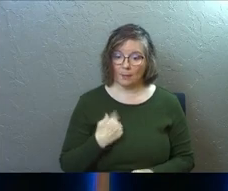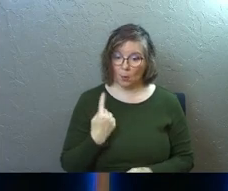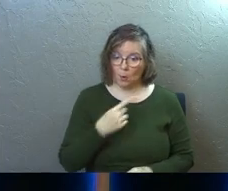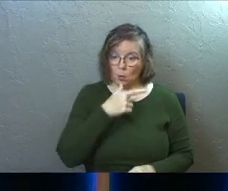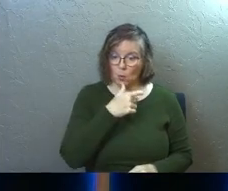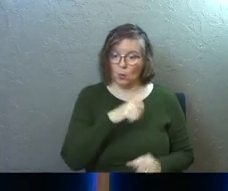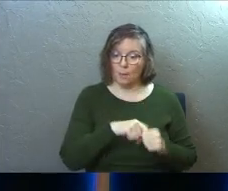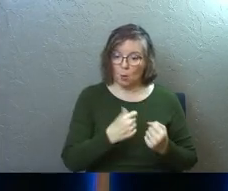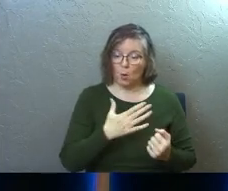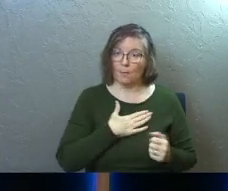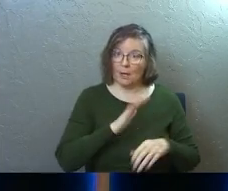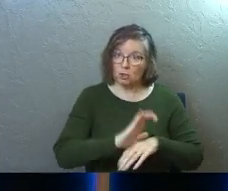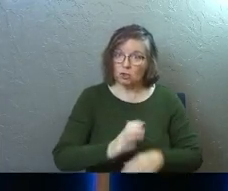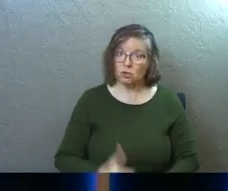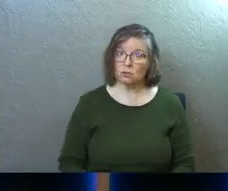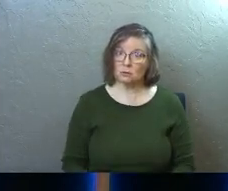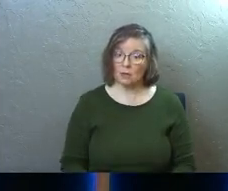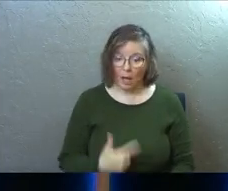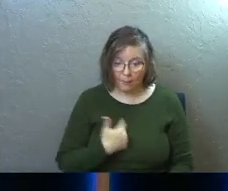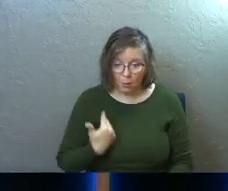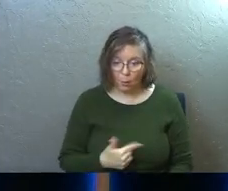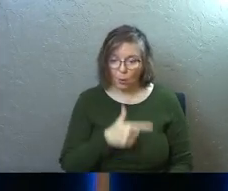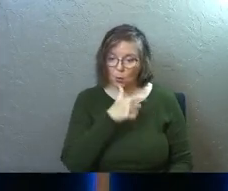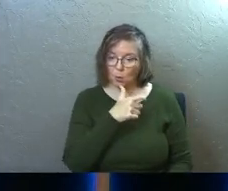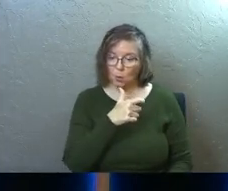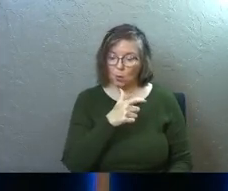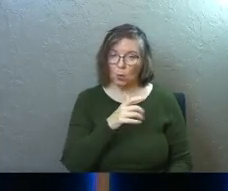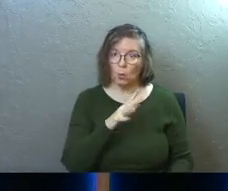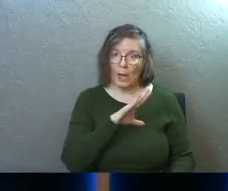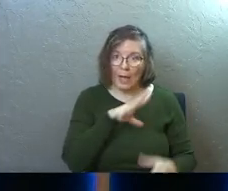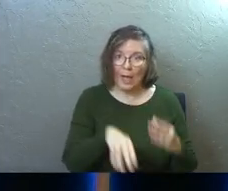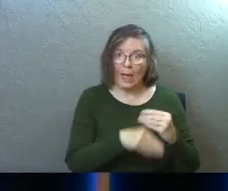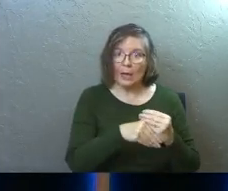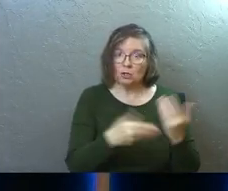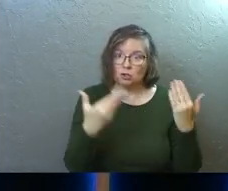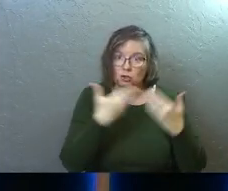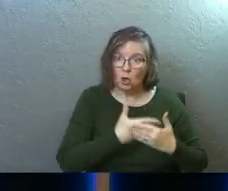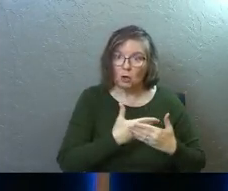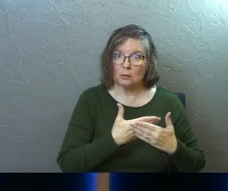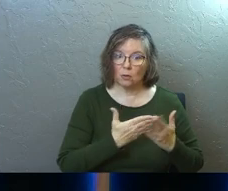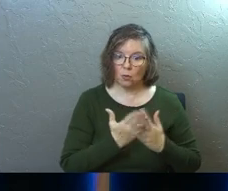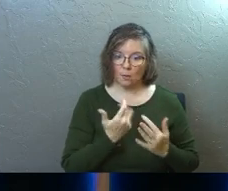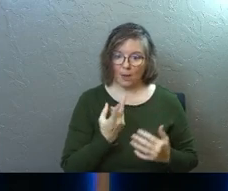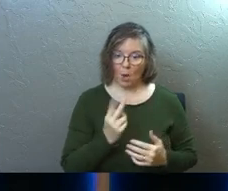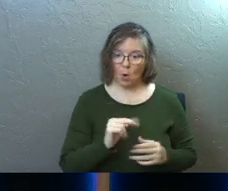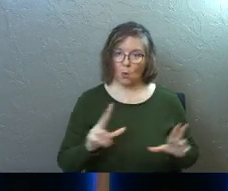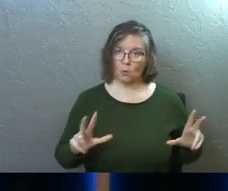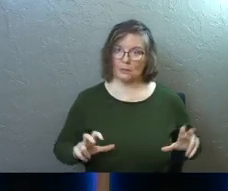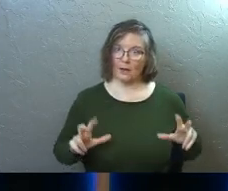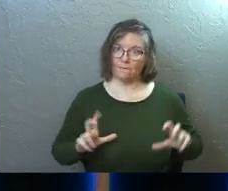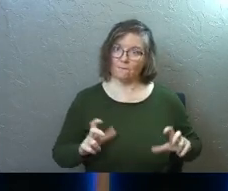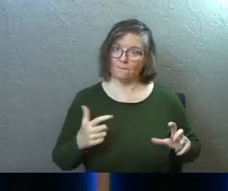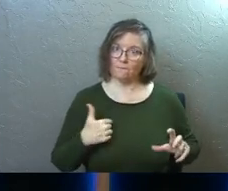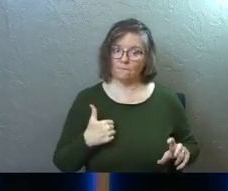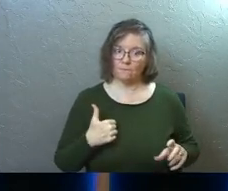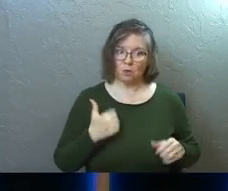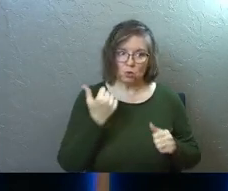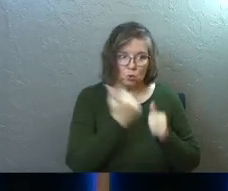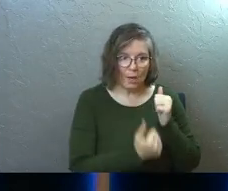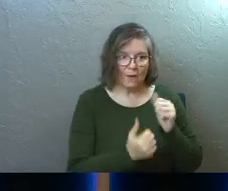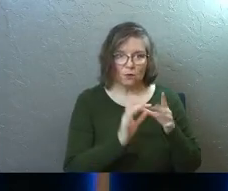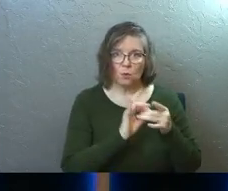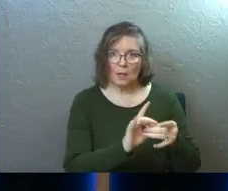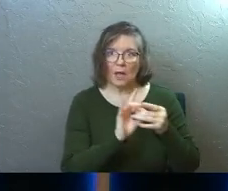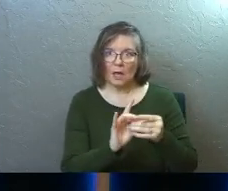I'm the one who broke my church. I'm the one who adds darkness through my own selfishness and my own self-centeredness to every